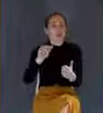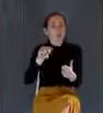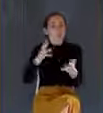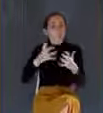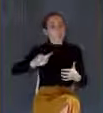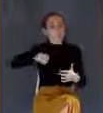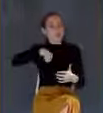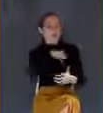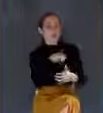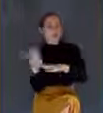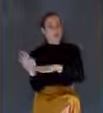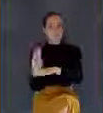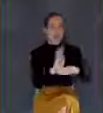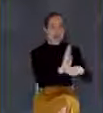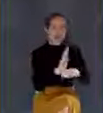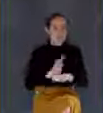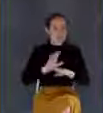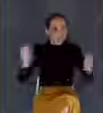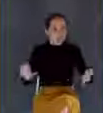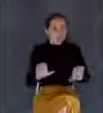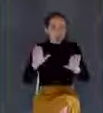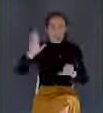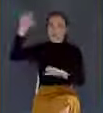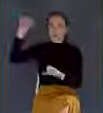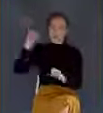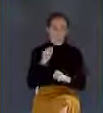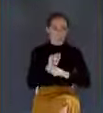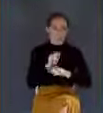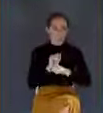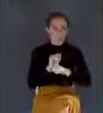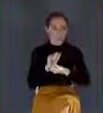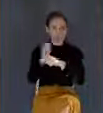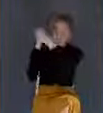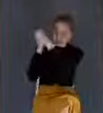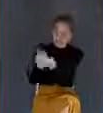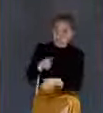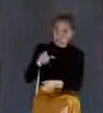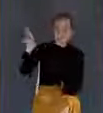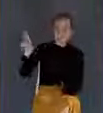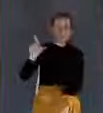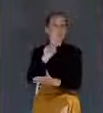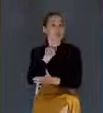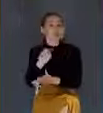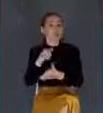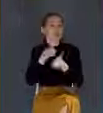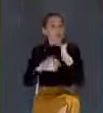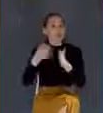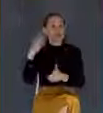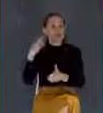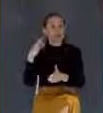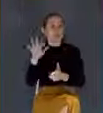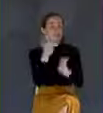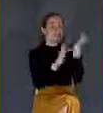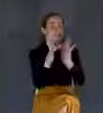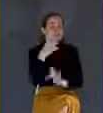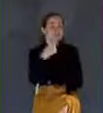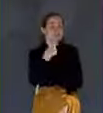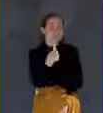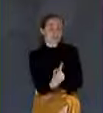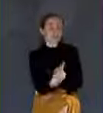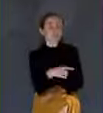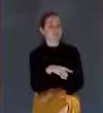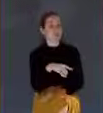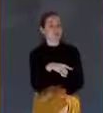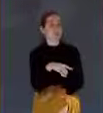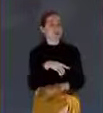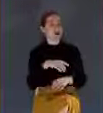his work. In the parable account in Luke 19, he said unto his servants, Occupy till I come.